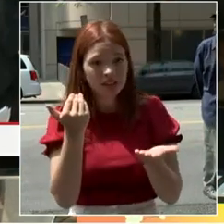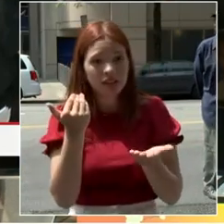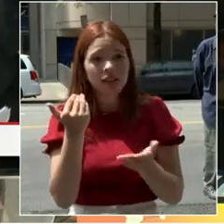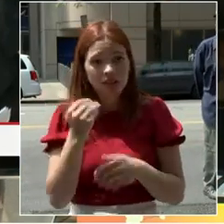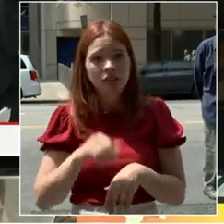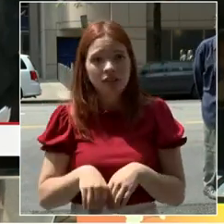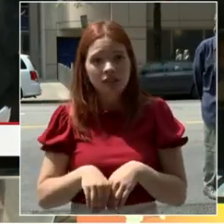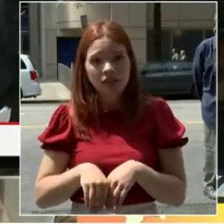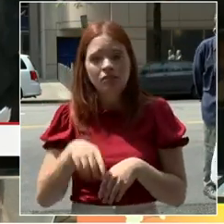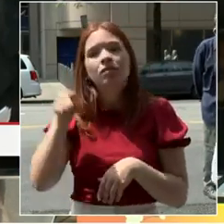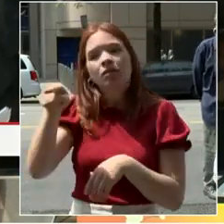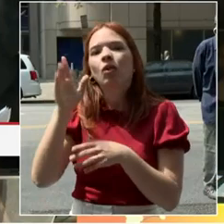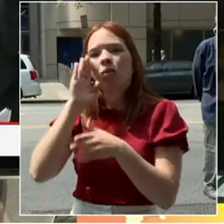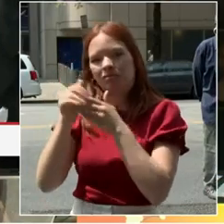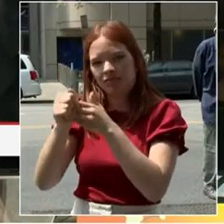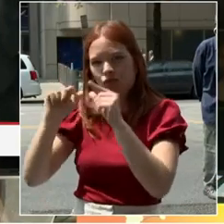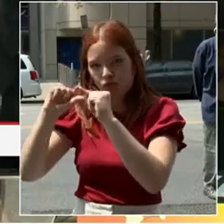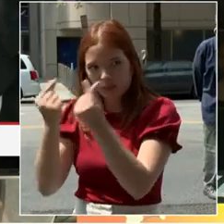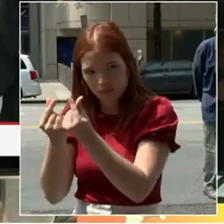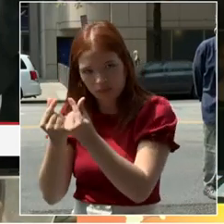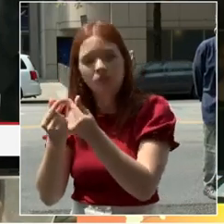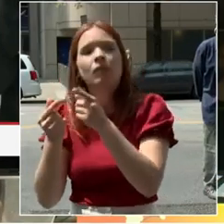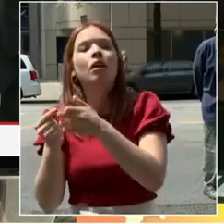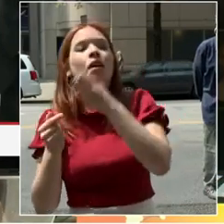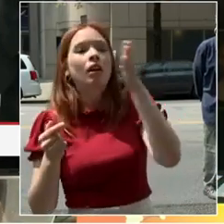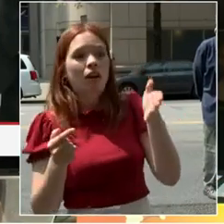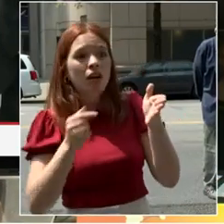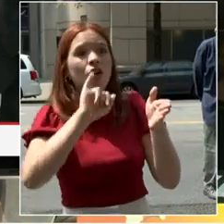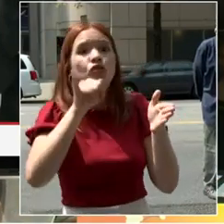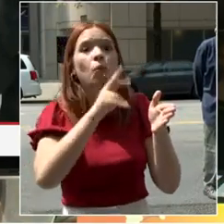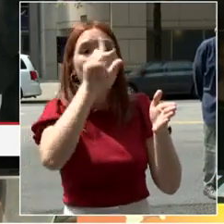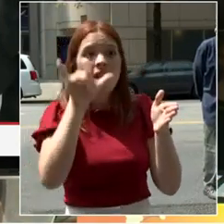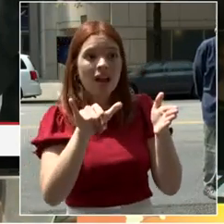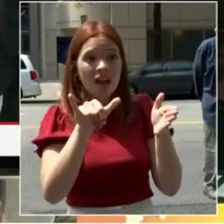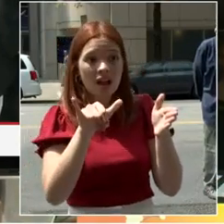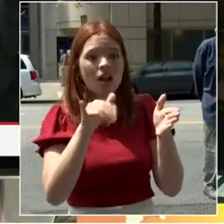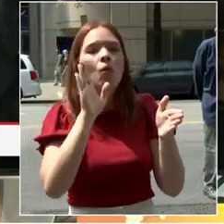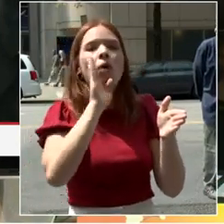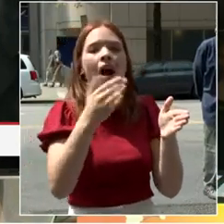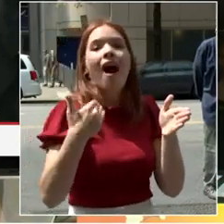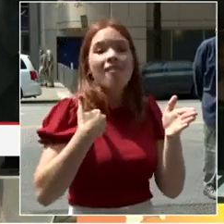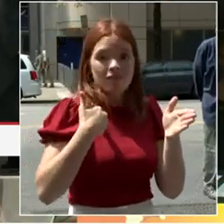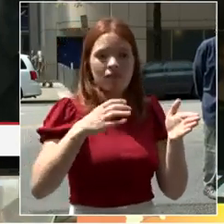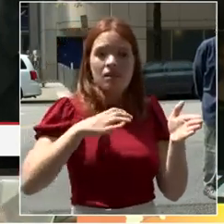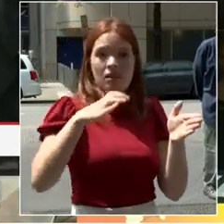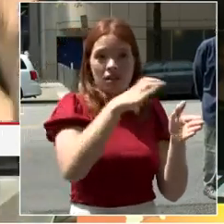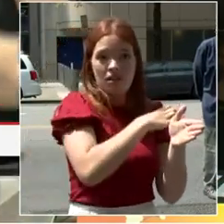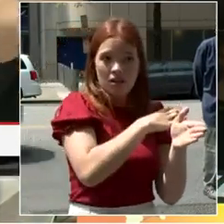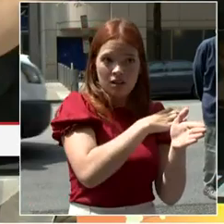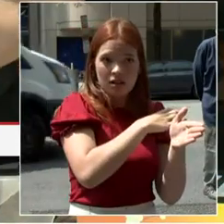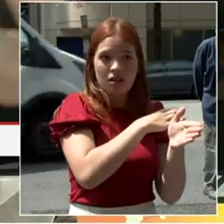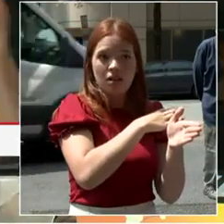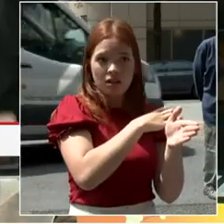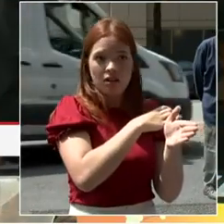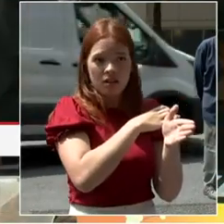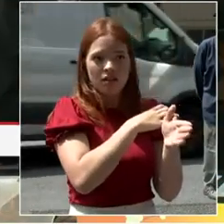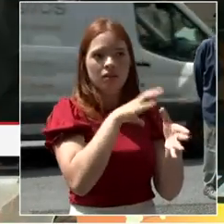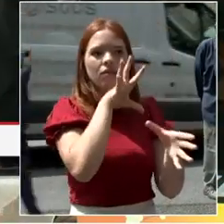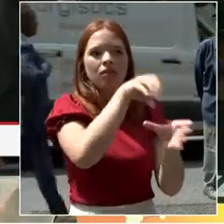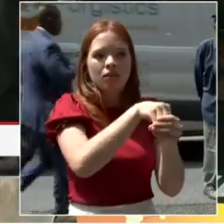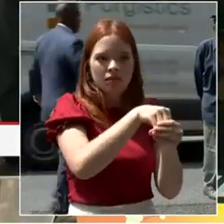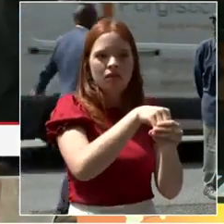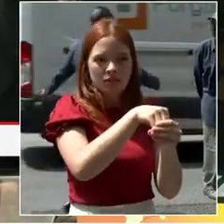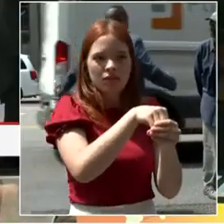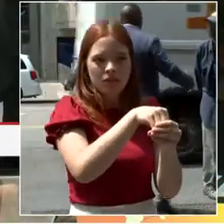our partners at the Federal City Council, which is led by former Mayor Tony Williams and Kevin, I know you're here, if you just want to